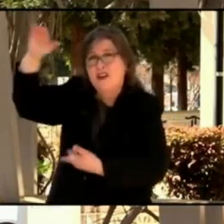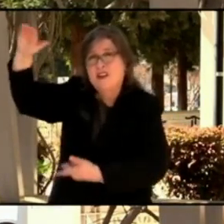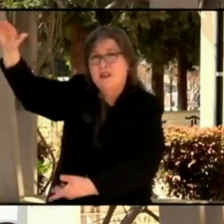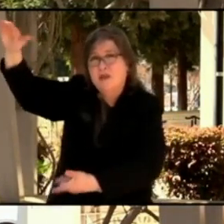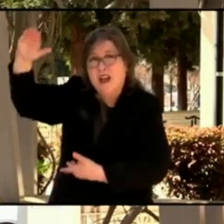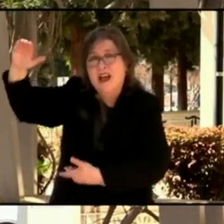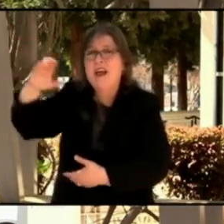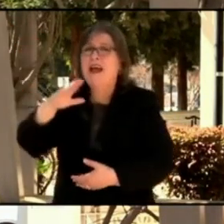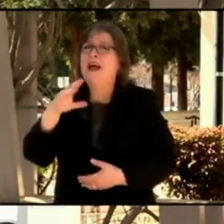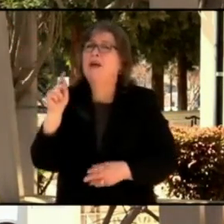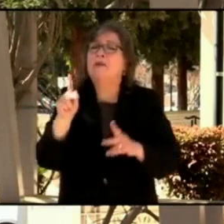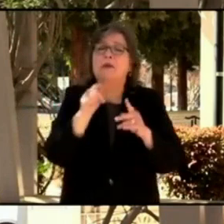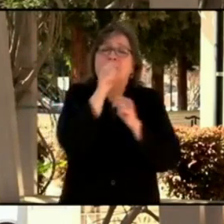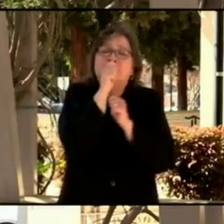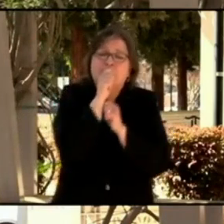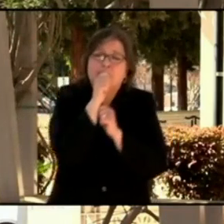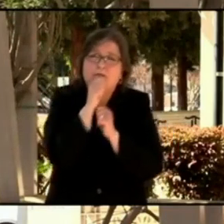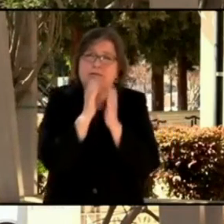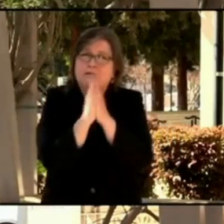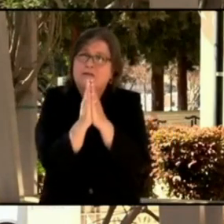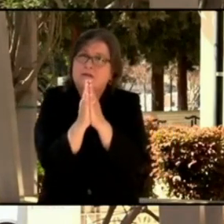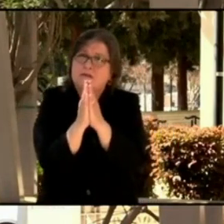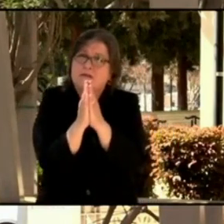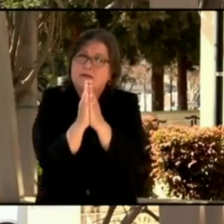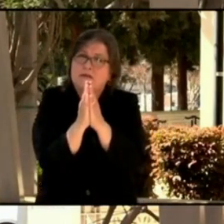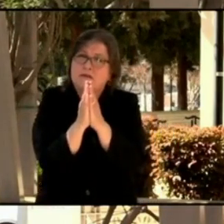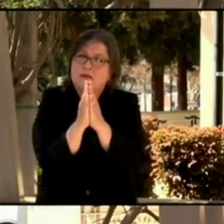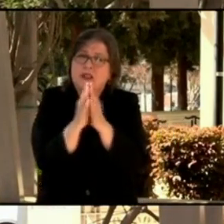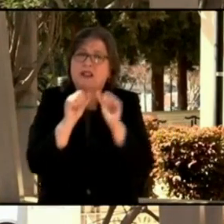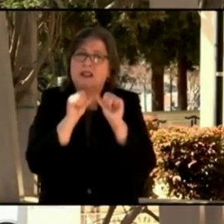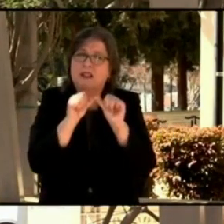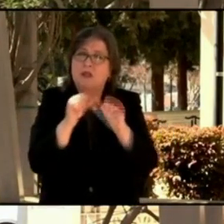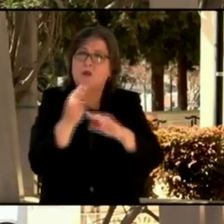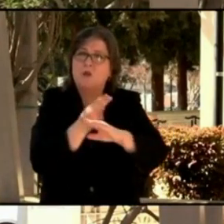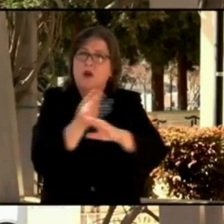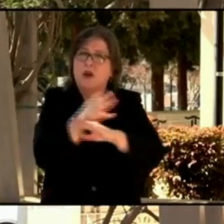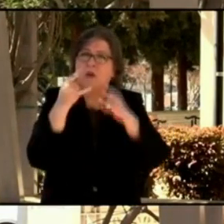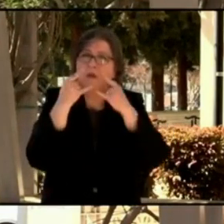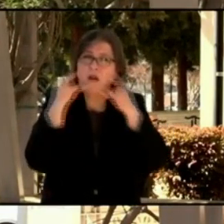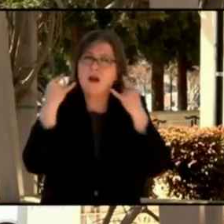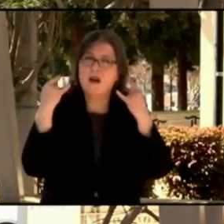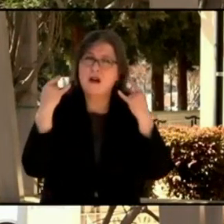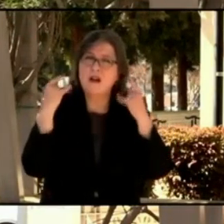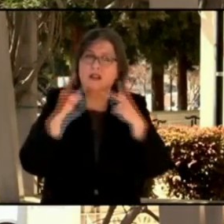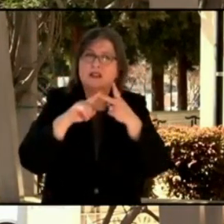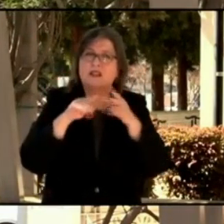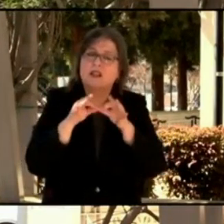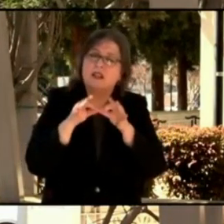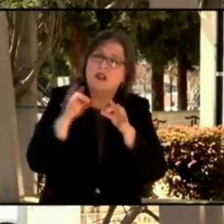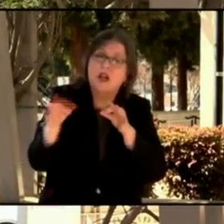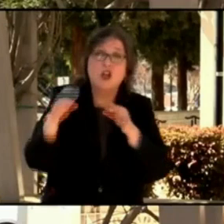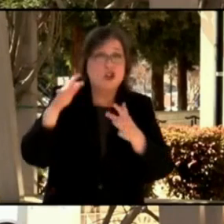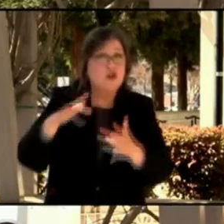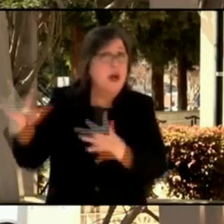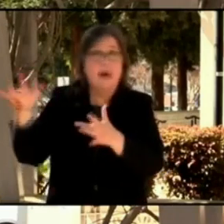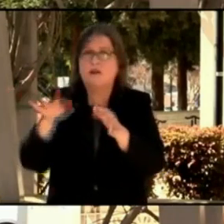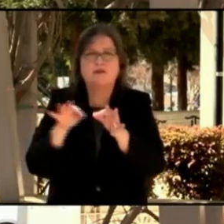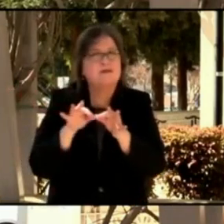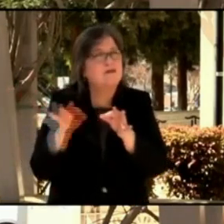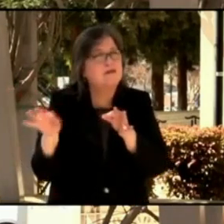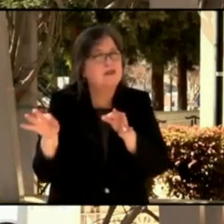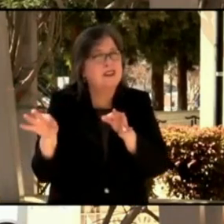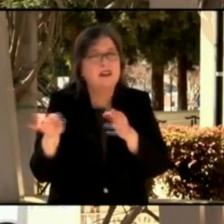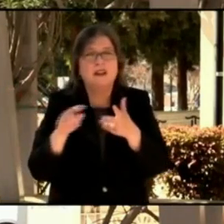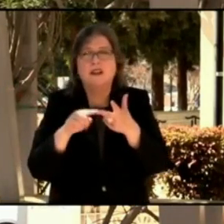on for a little bit longer. Keep wearing your mask, delay your travel, don't have, don't indoor dine,